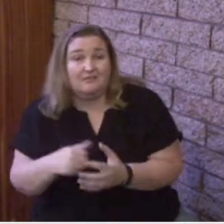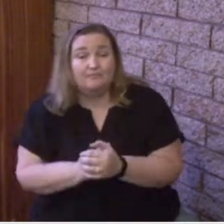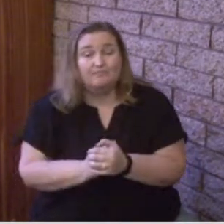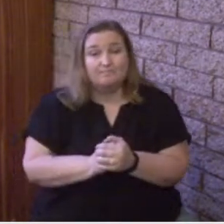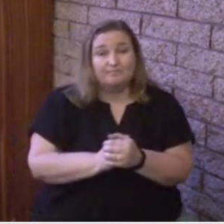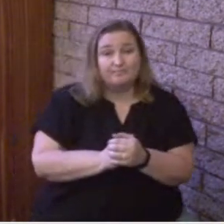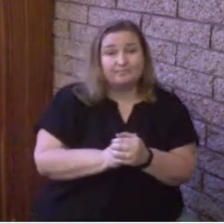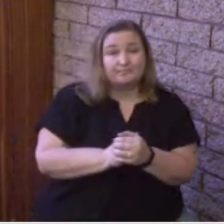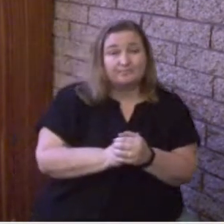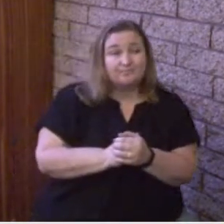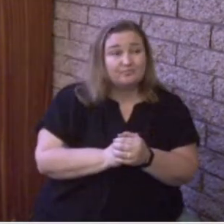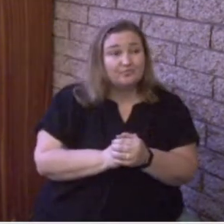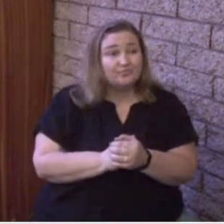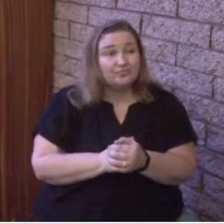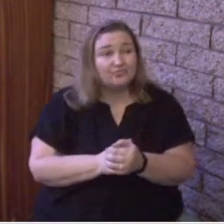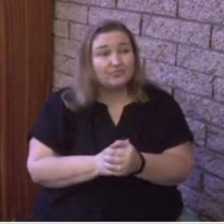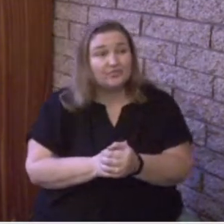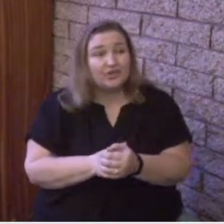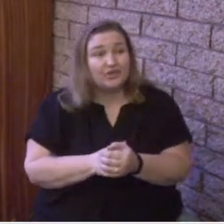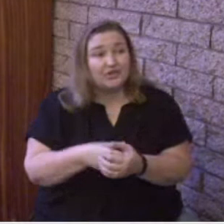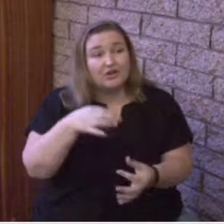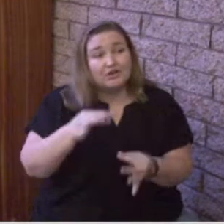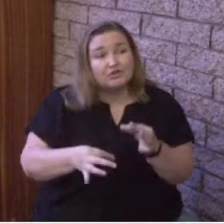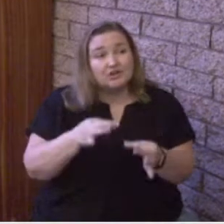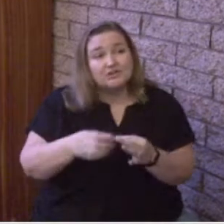of this world is judged.